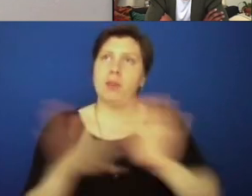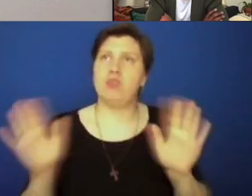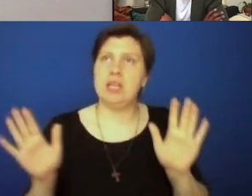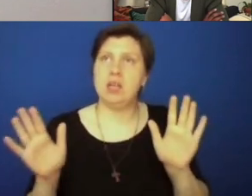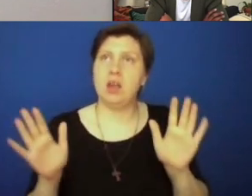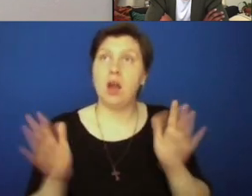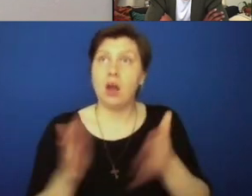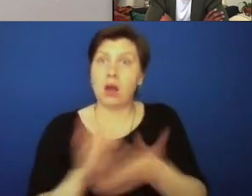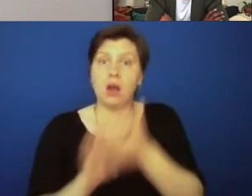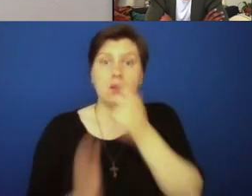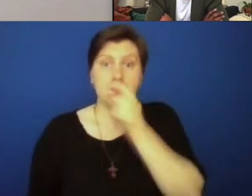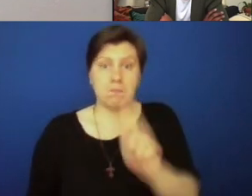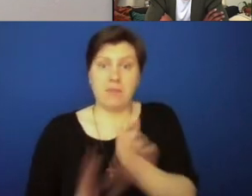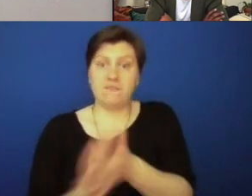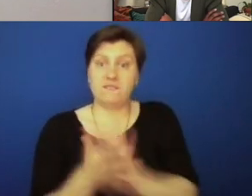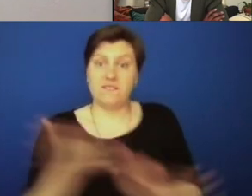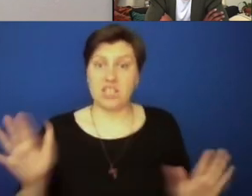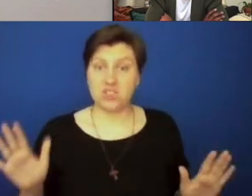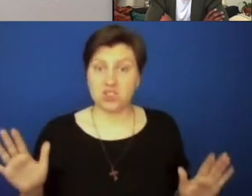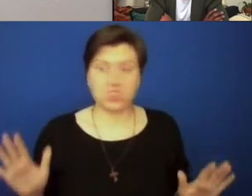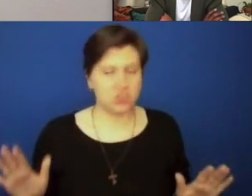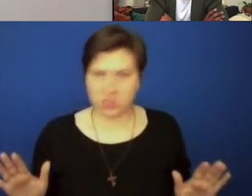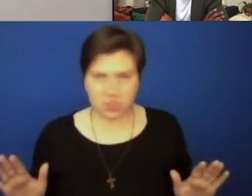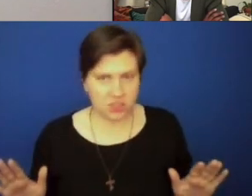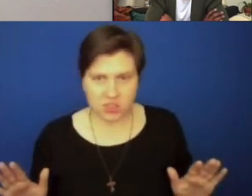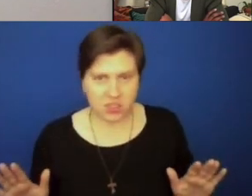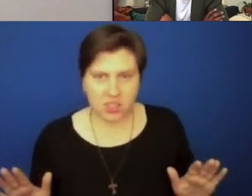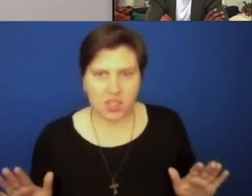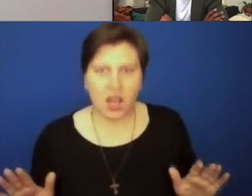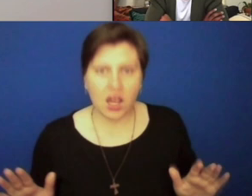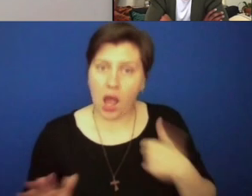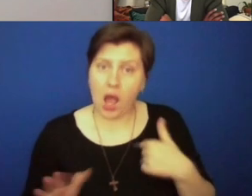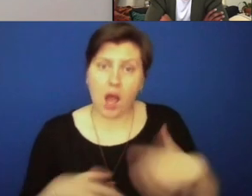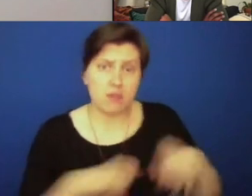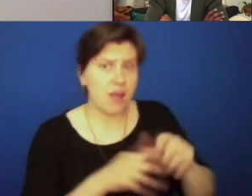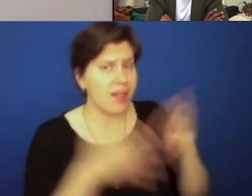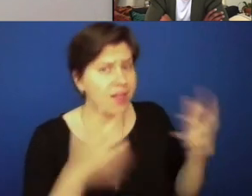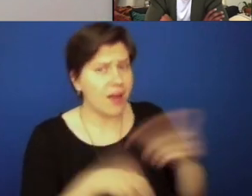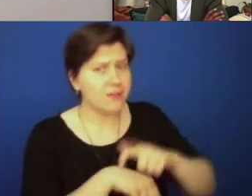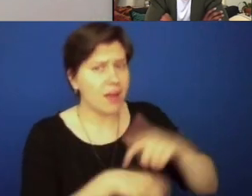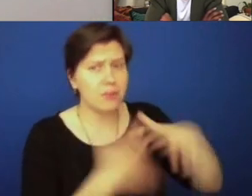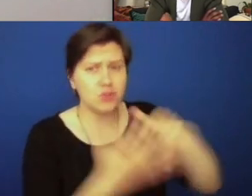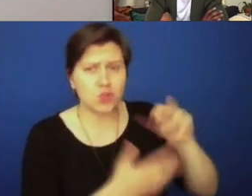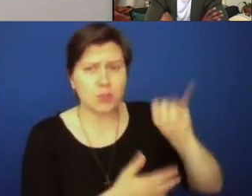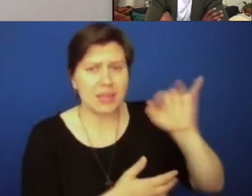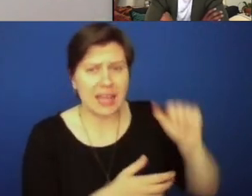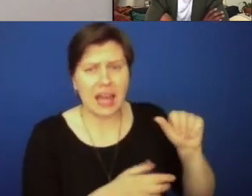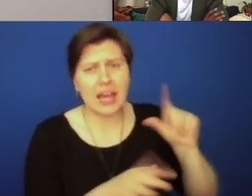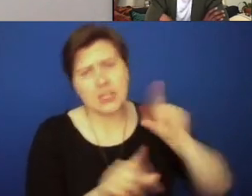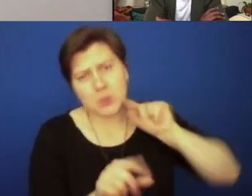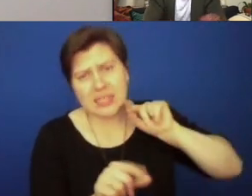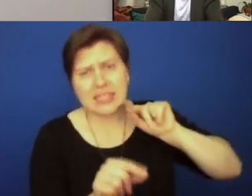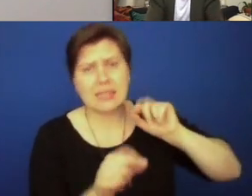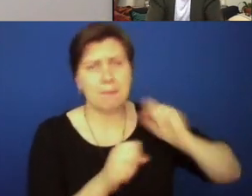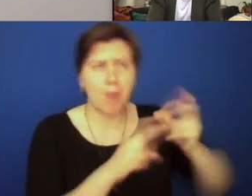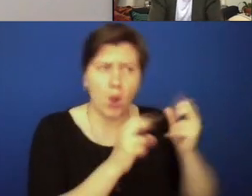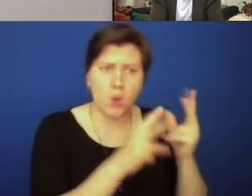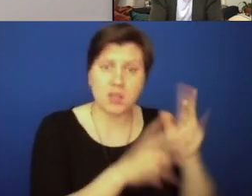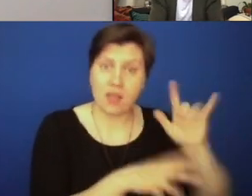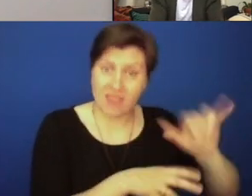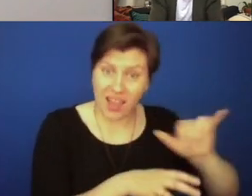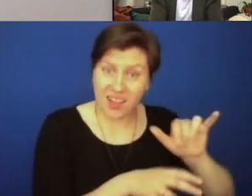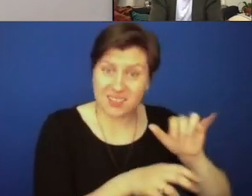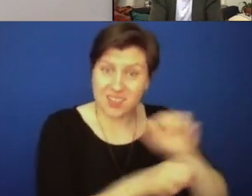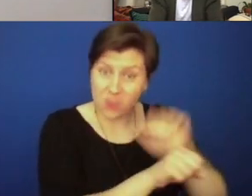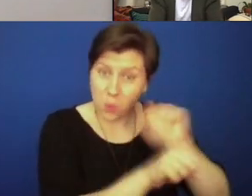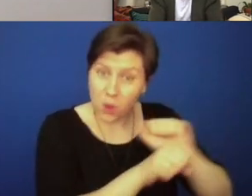does not do the work of being anti-racist. I spend a lot of time on social media, but tweeting and posting is